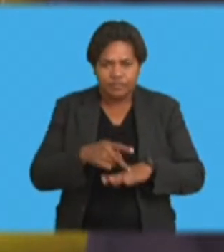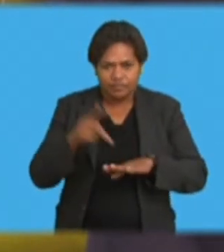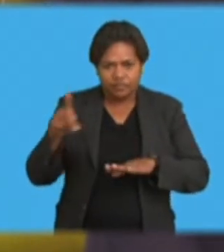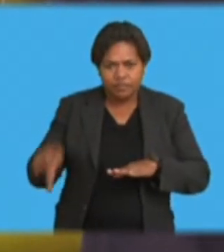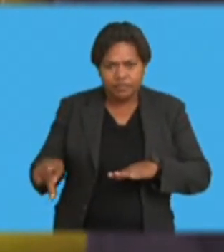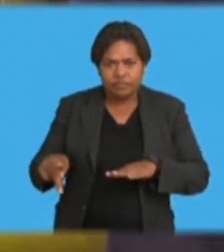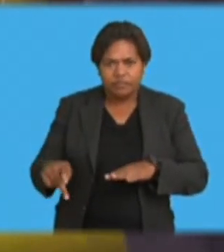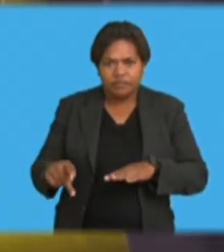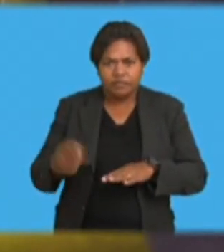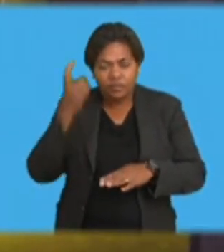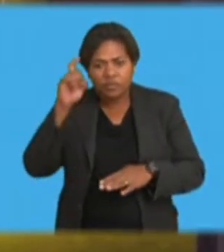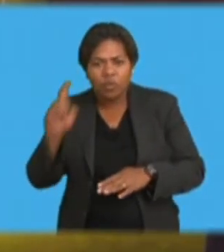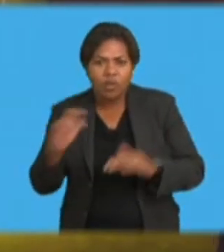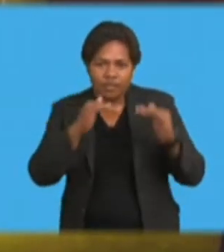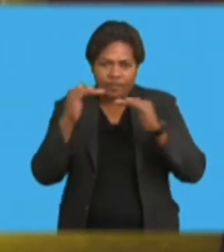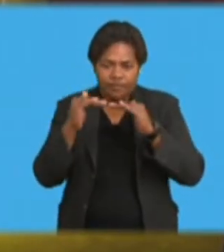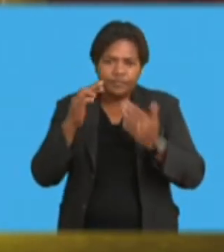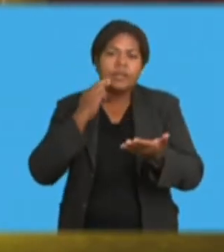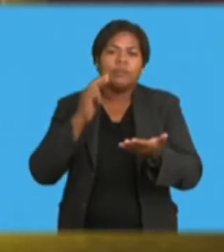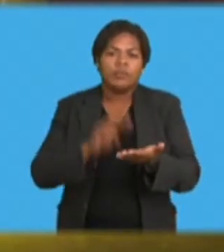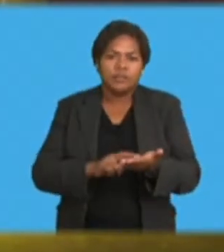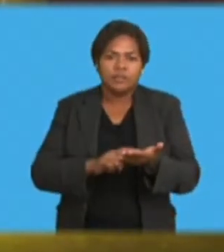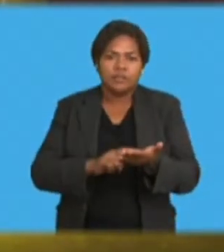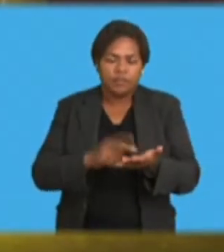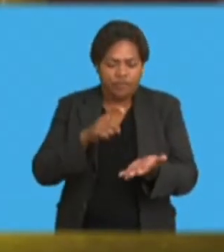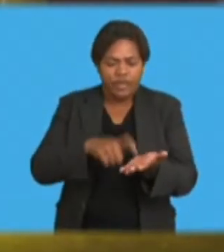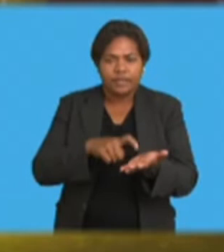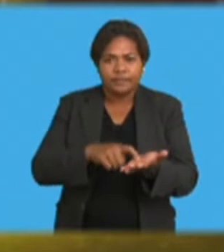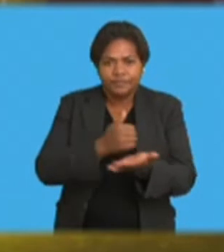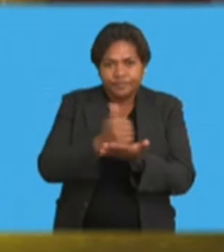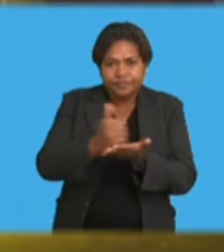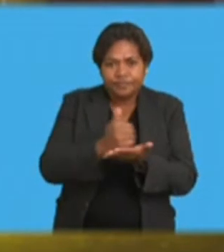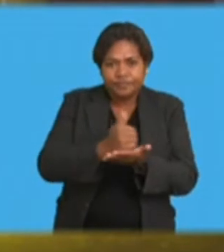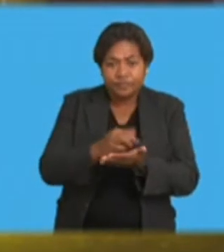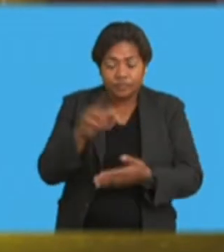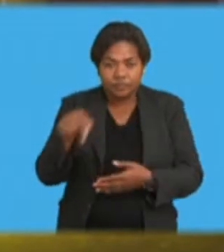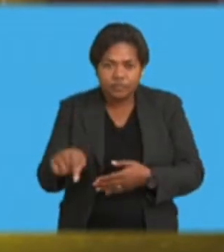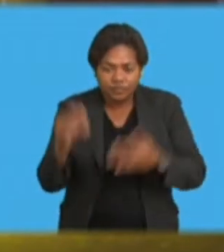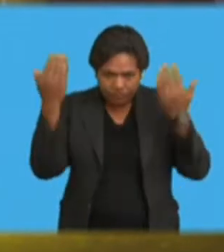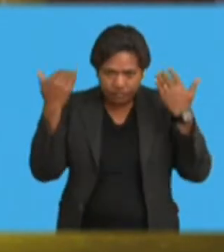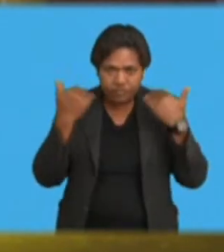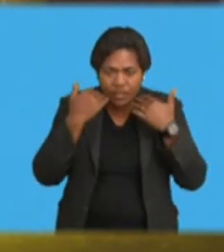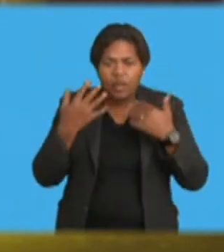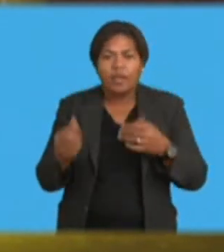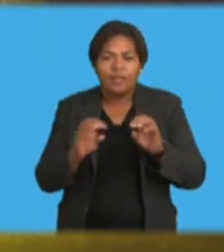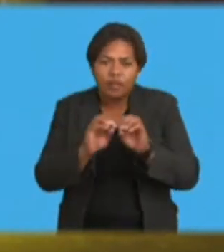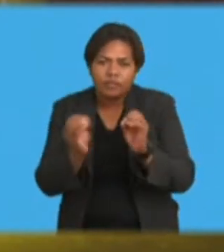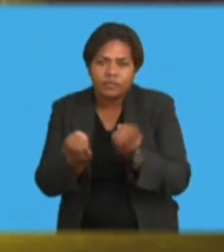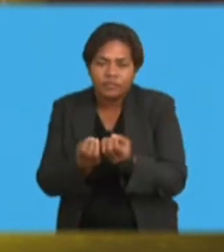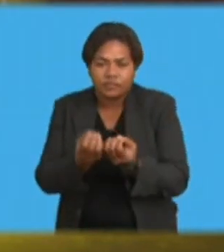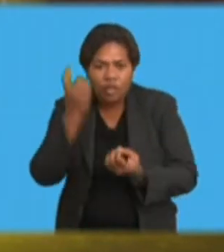the Fair Reporting of Credit Act. Prior to that, Madam Speaker, we had an organization or company called Data Bureau